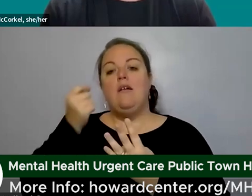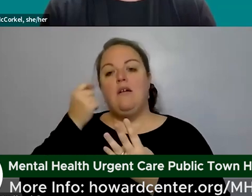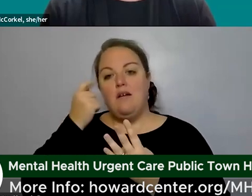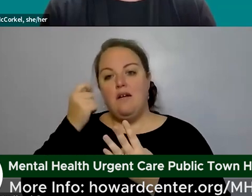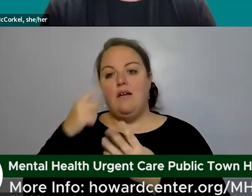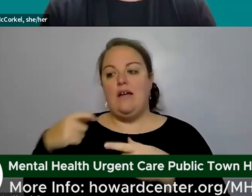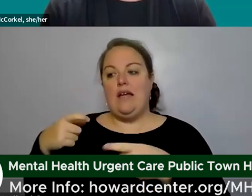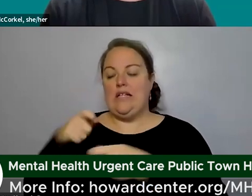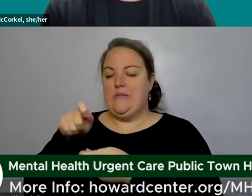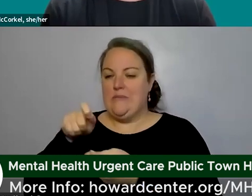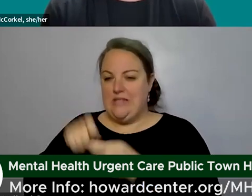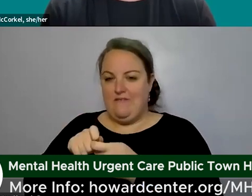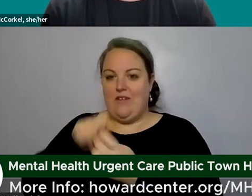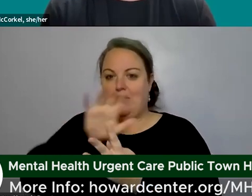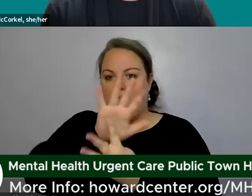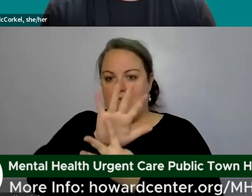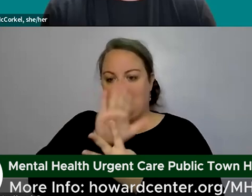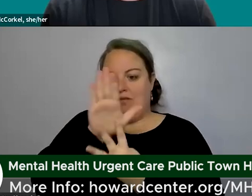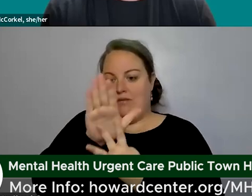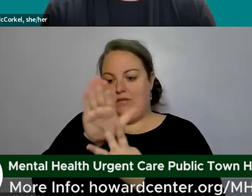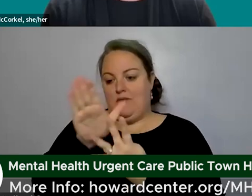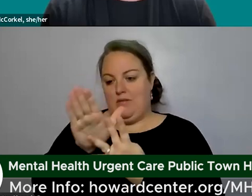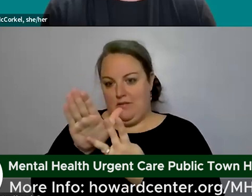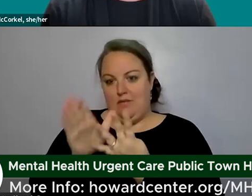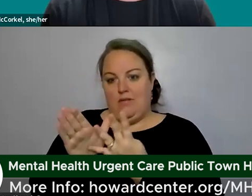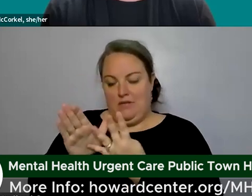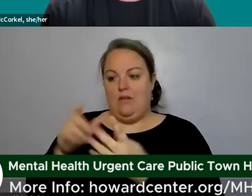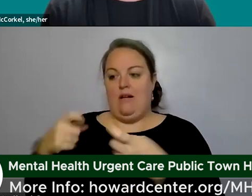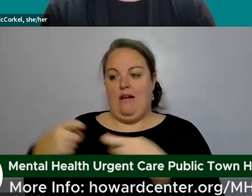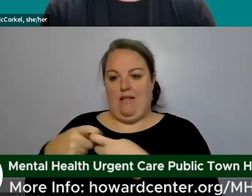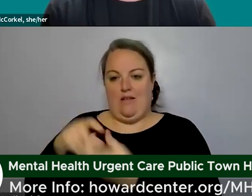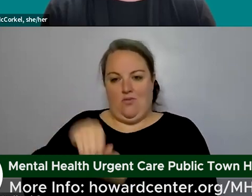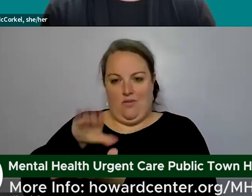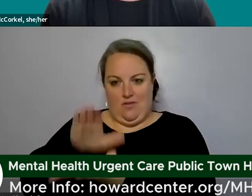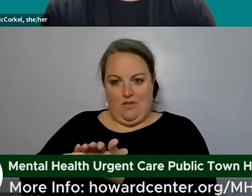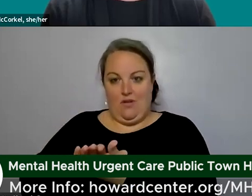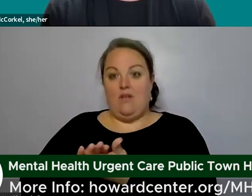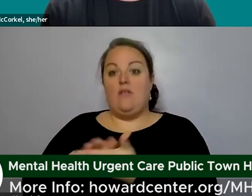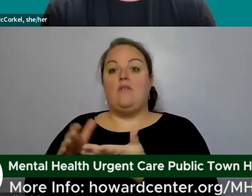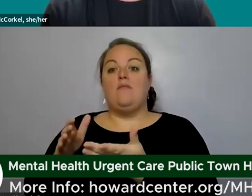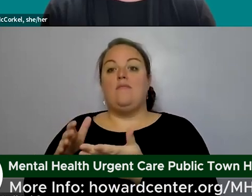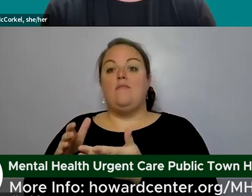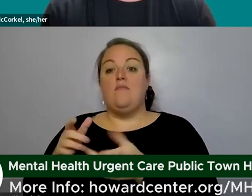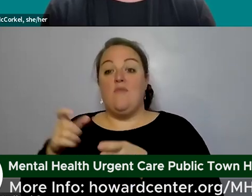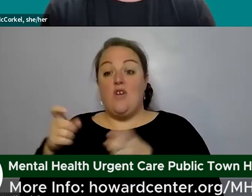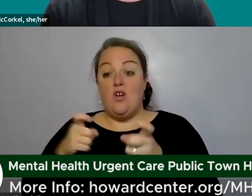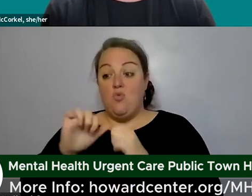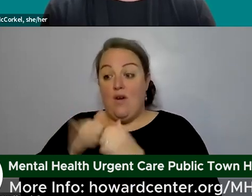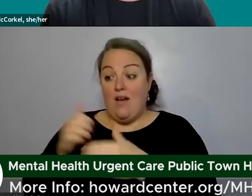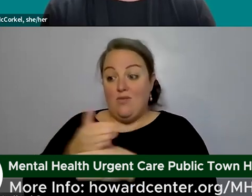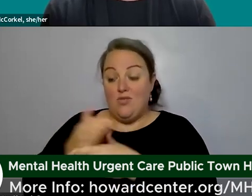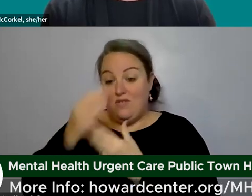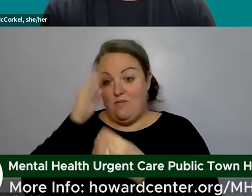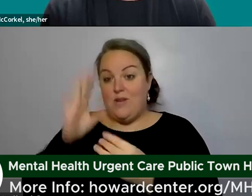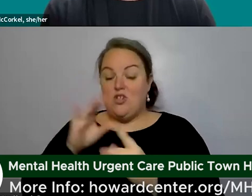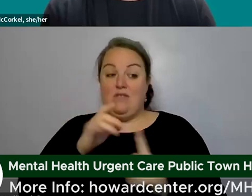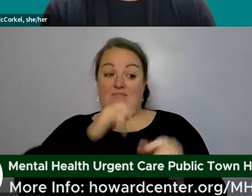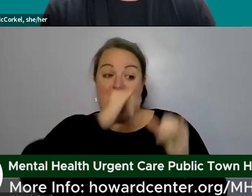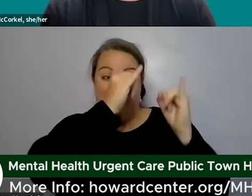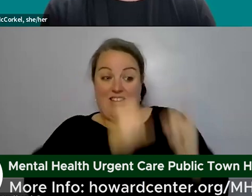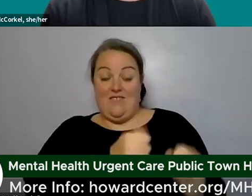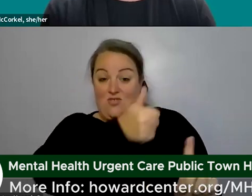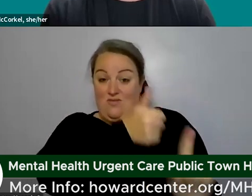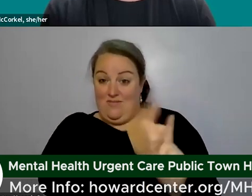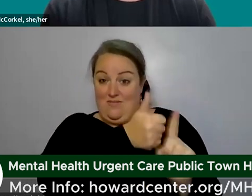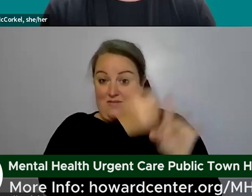and the control for how that information is shared lies with the guest or the patient and so if the patient